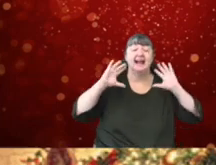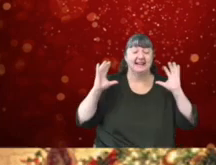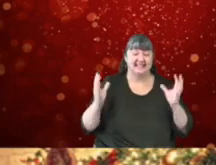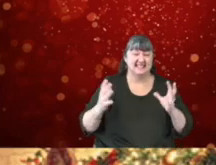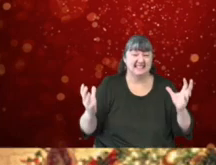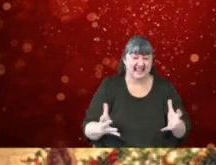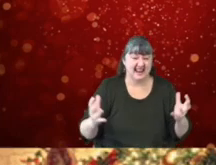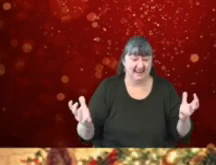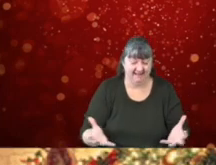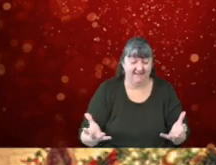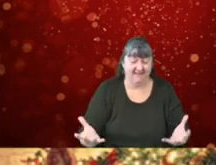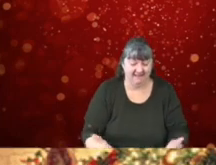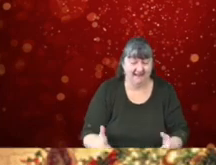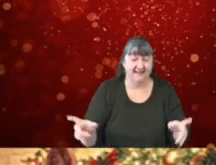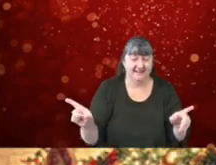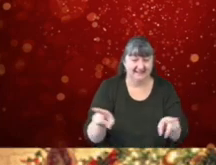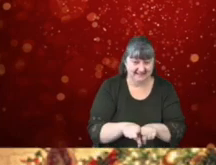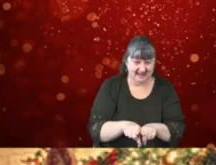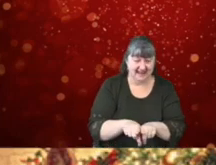too.